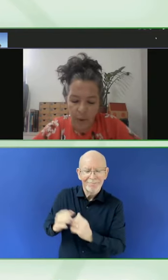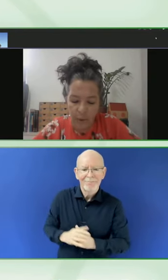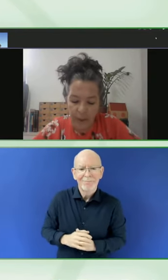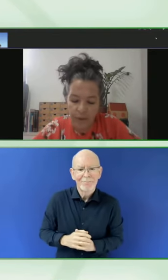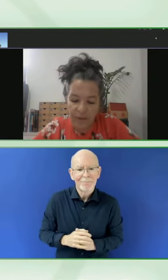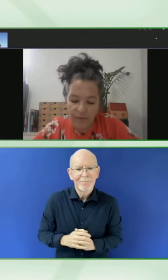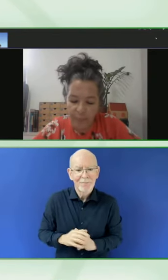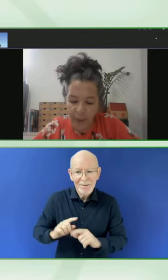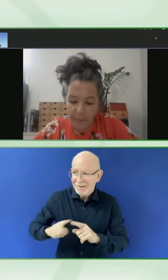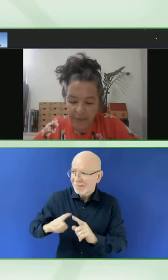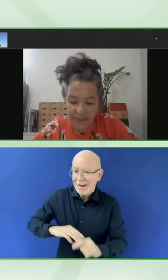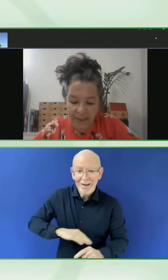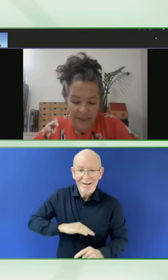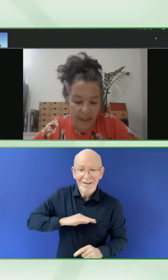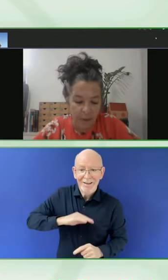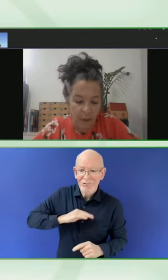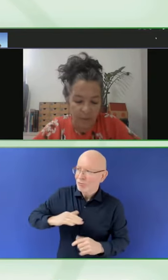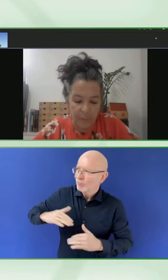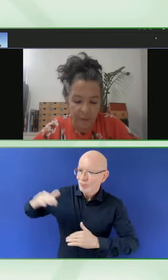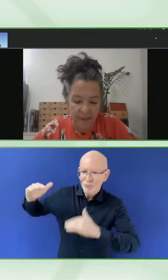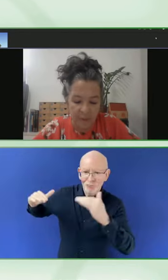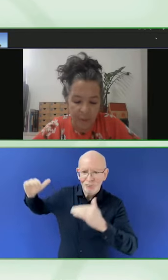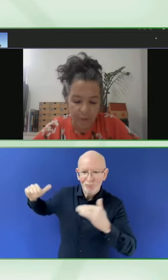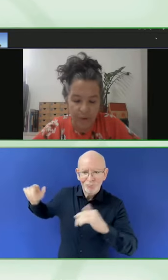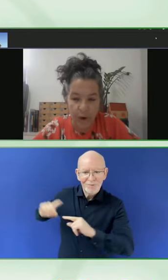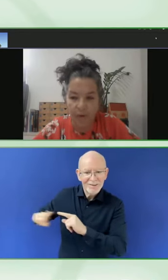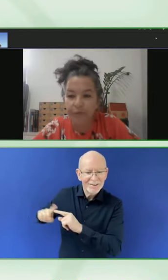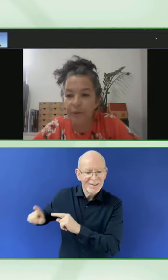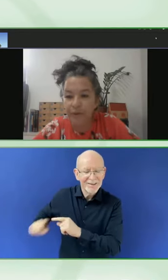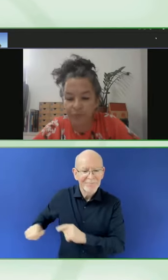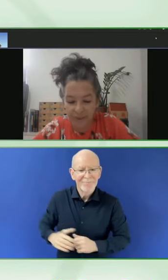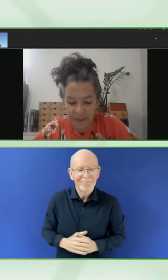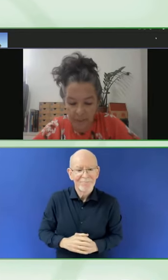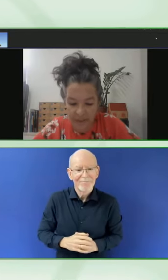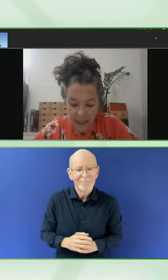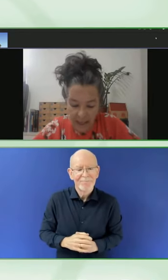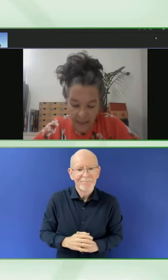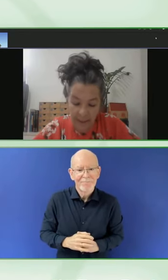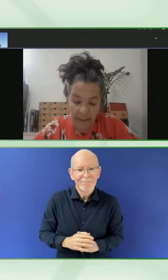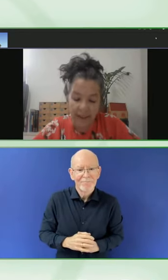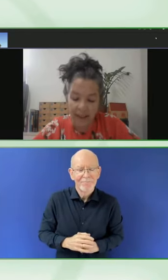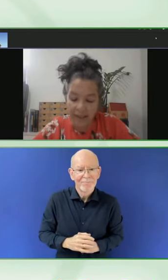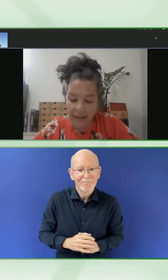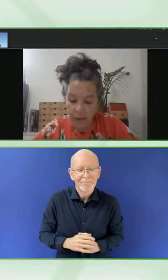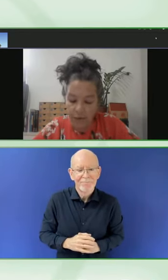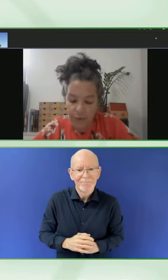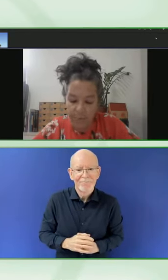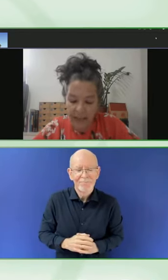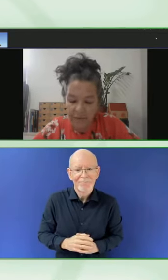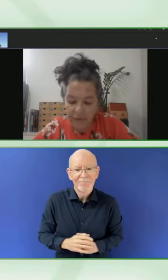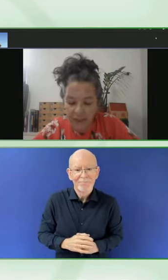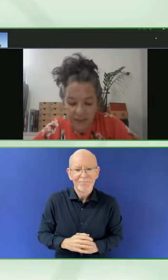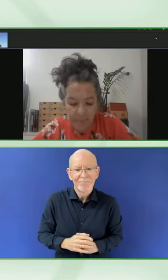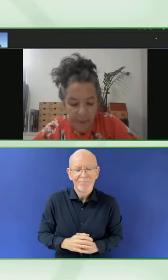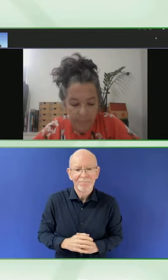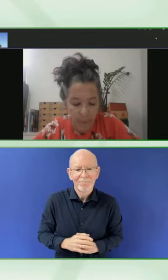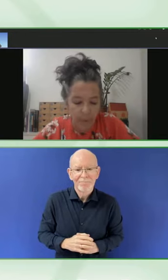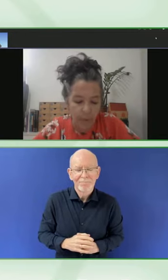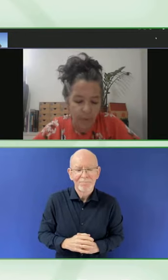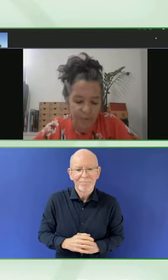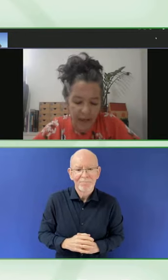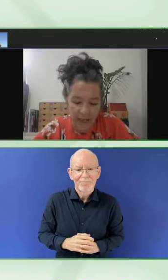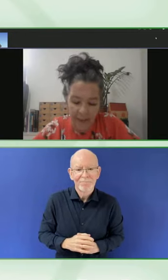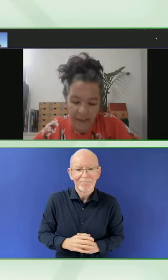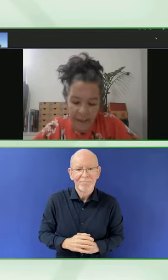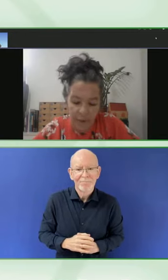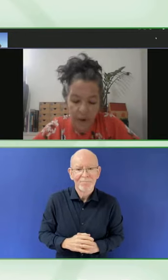based on inclusive premises and on the principles of universal design. It also benefits people